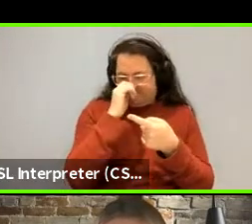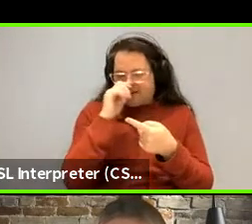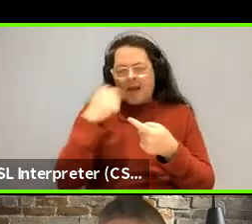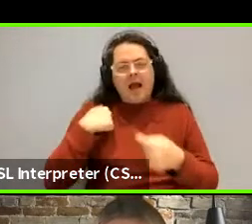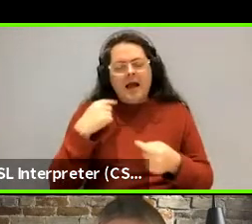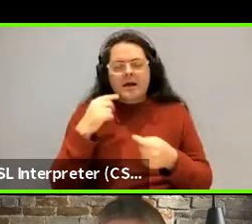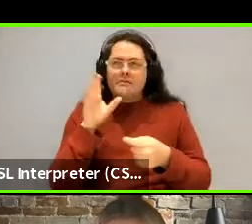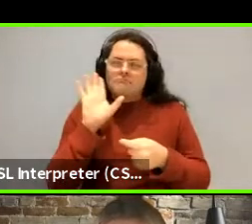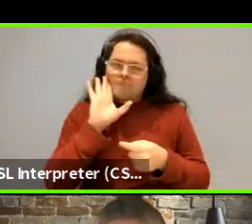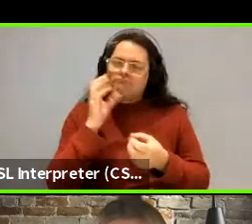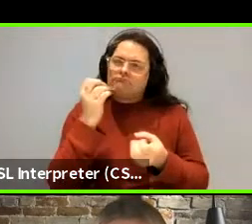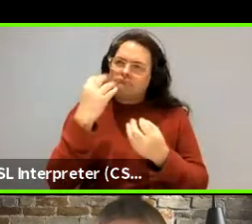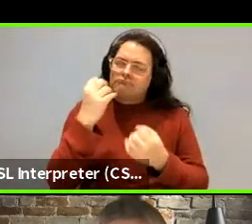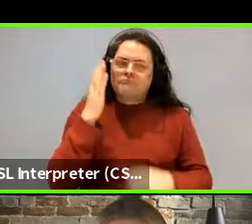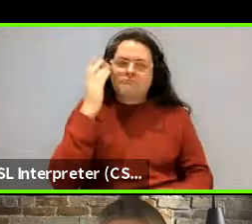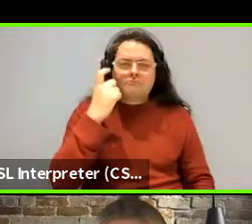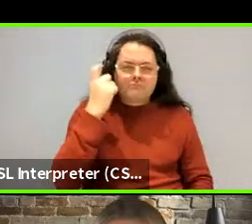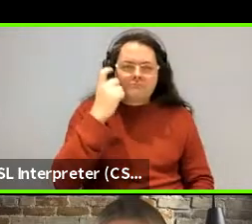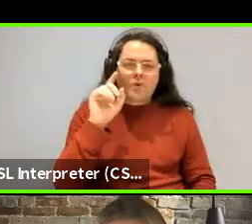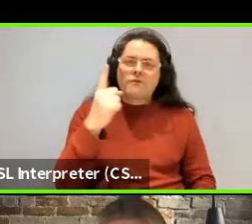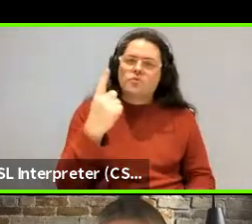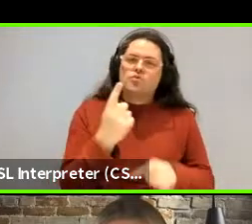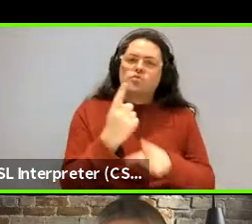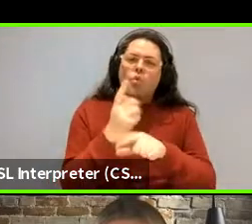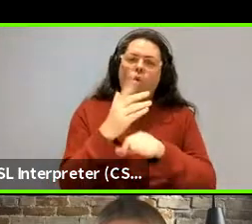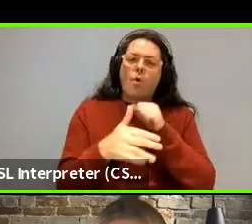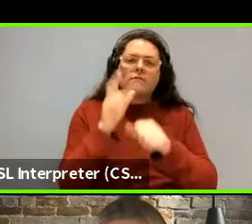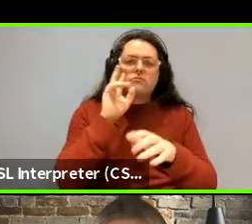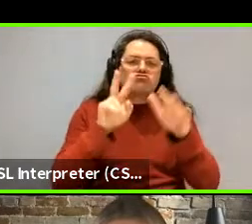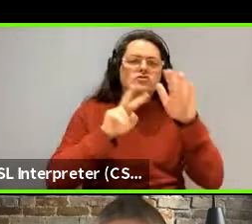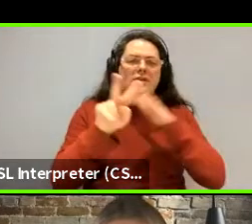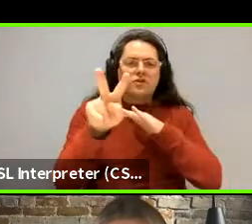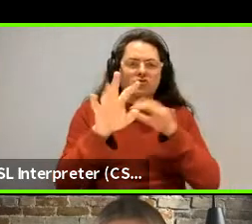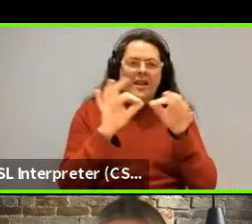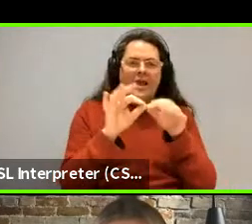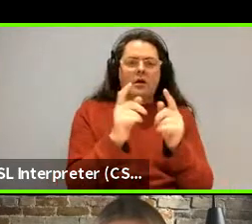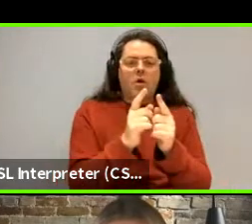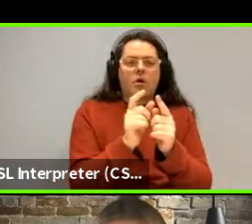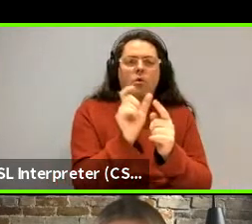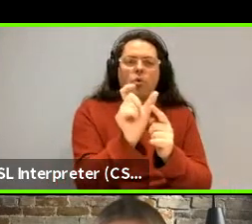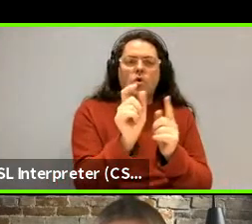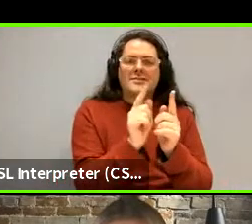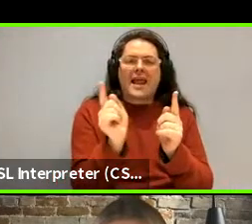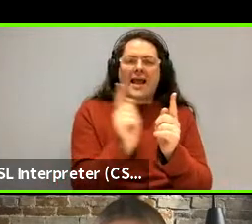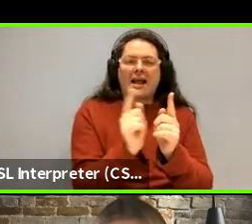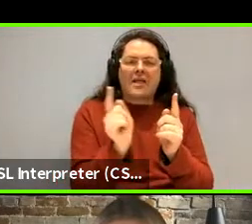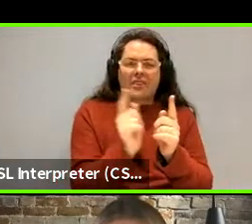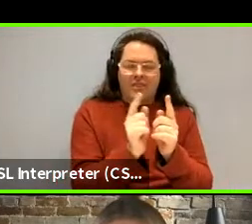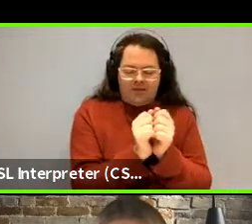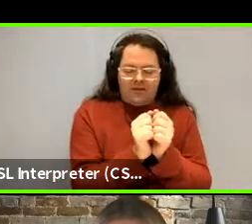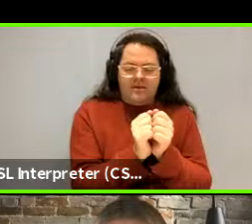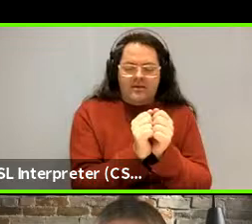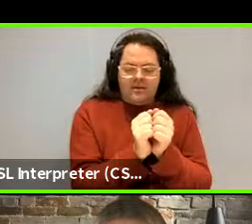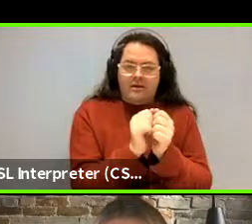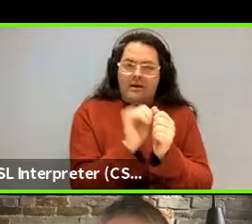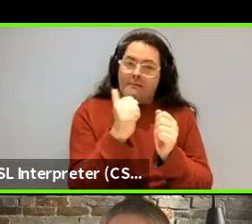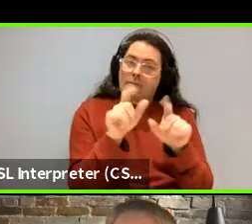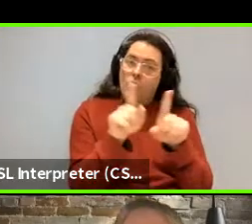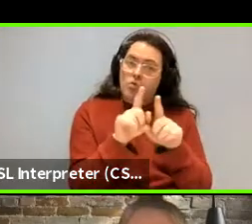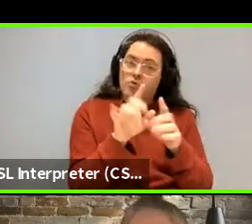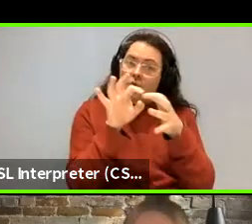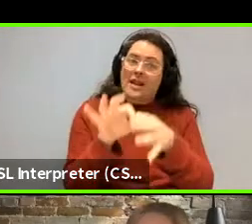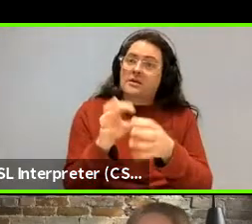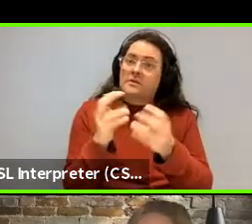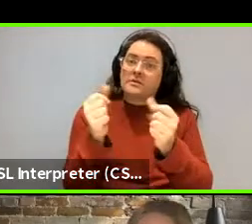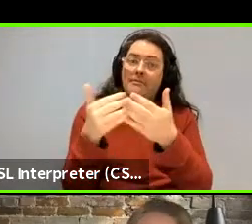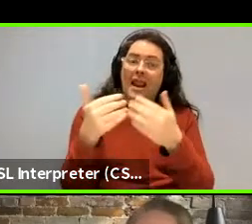that the, the first study where you talked about how predictability predicts, uh, word lens, might you also expect that to extend to languages that